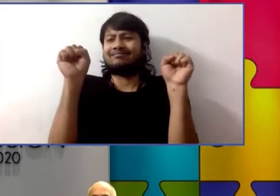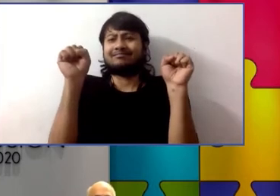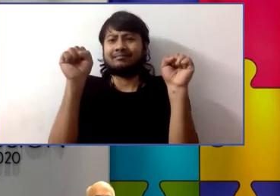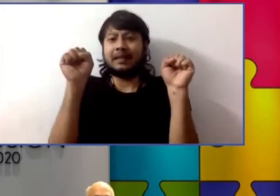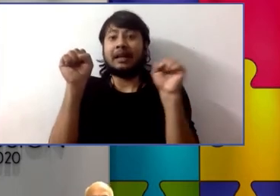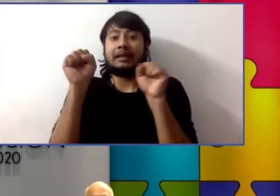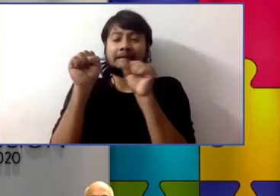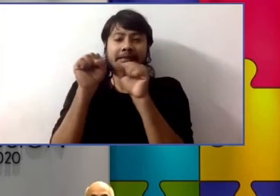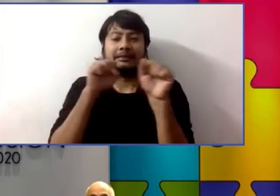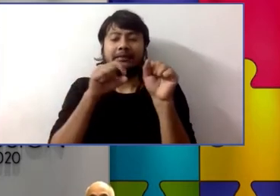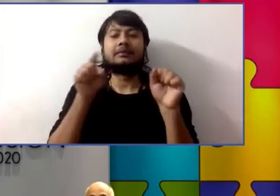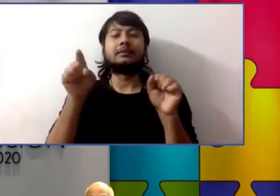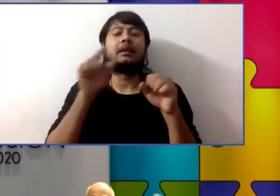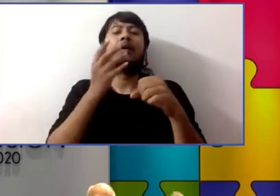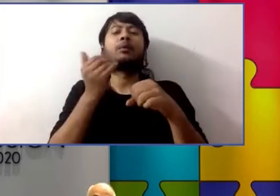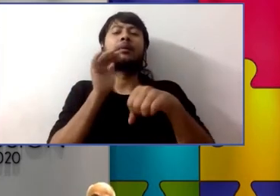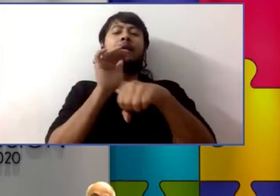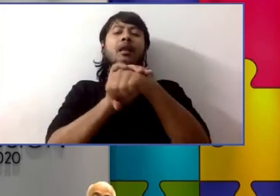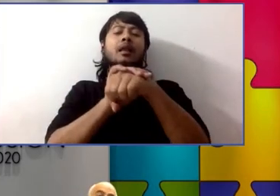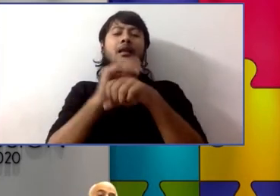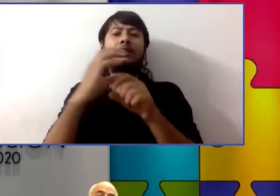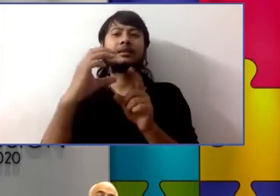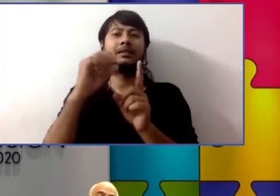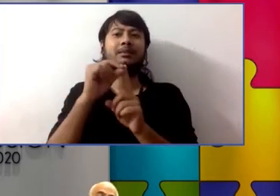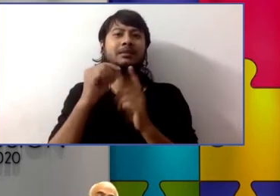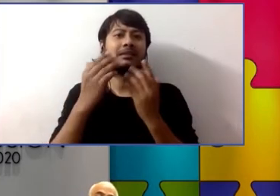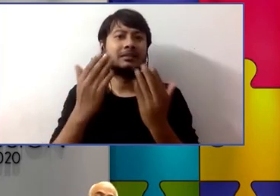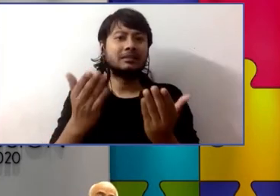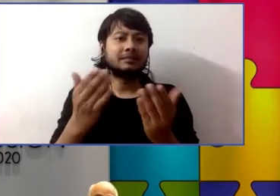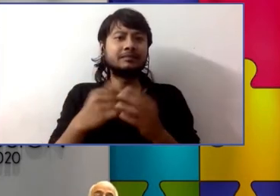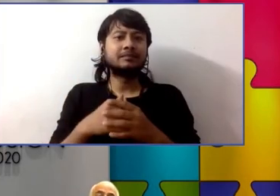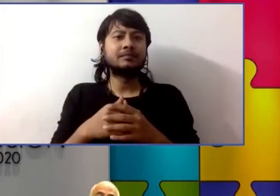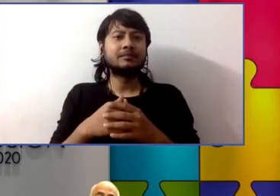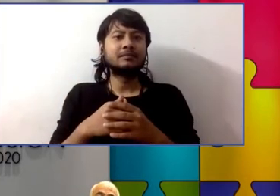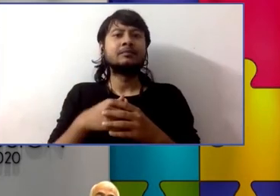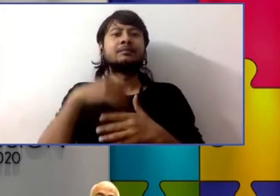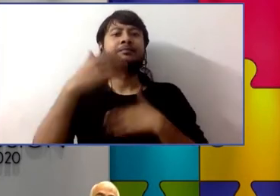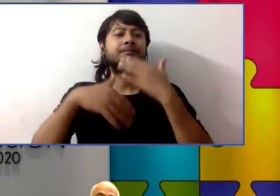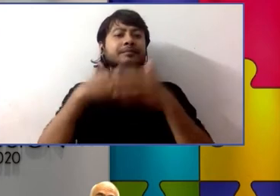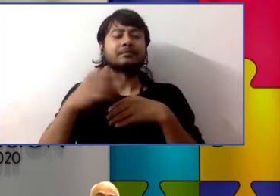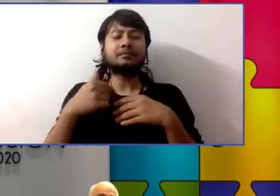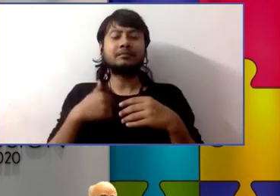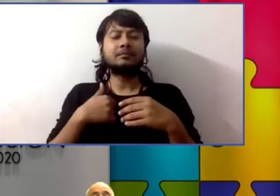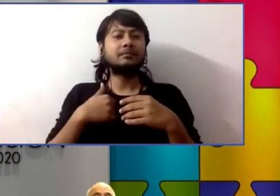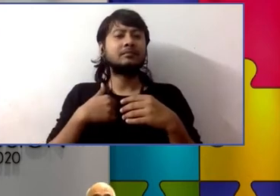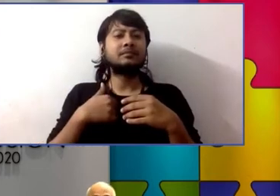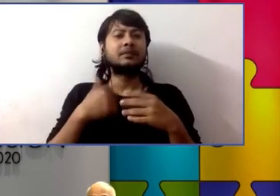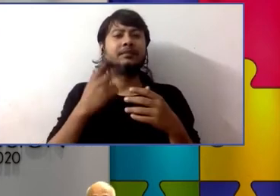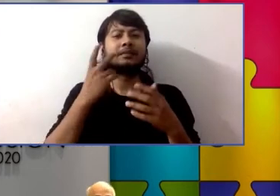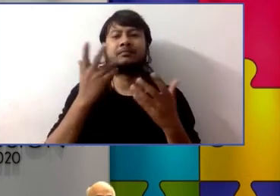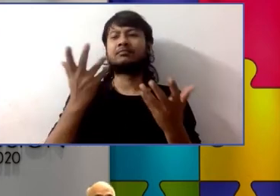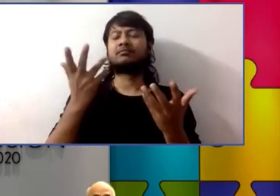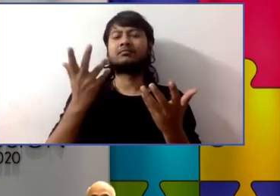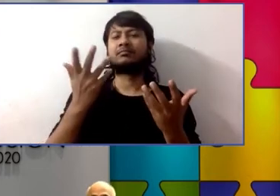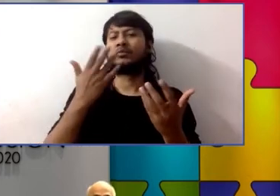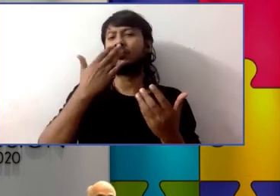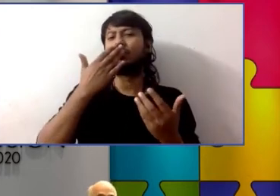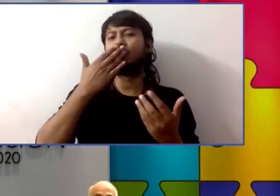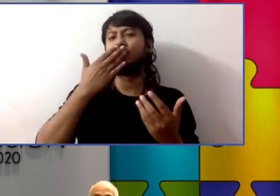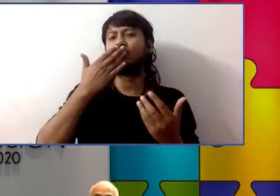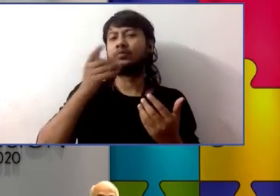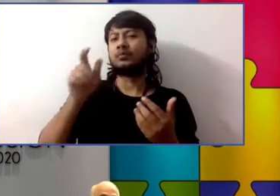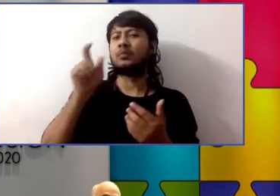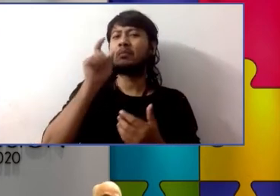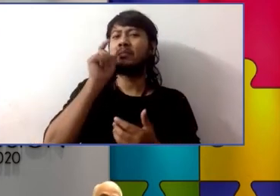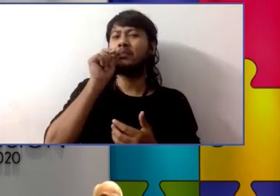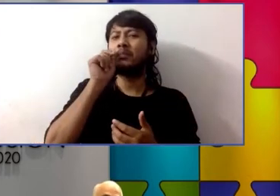excitement to a place that was really just full of uncertainty and that's a tough place to live to live in uncertainty of not